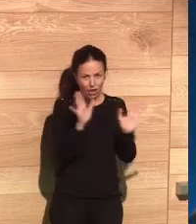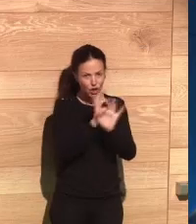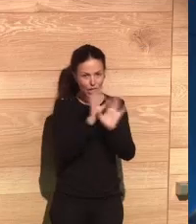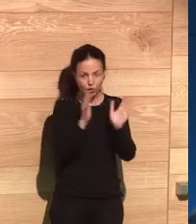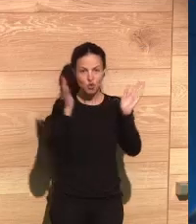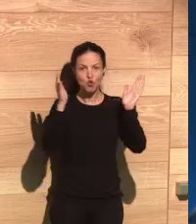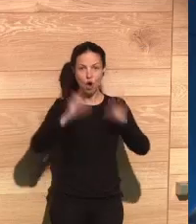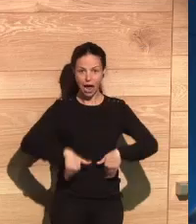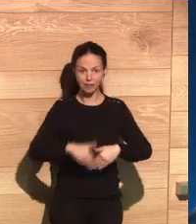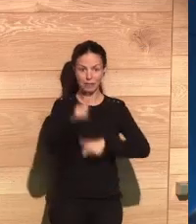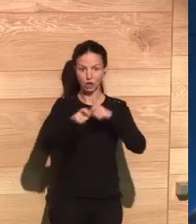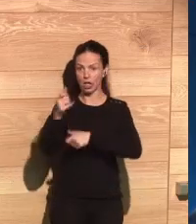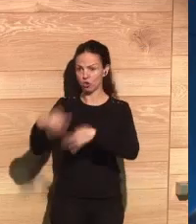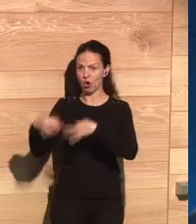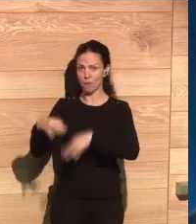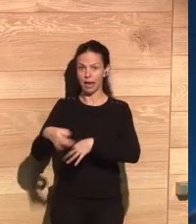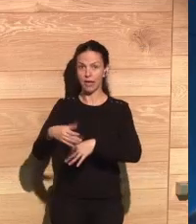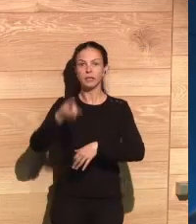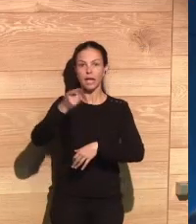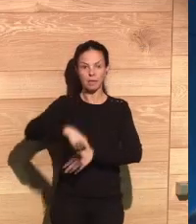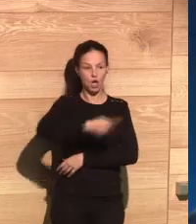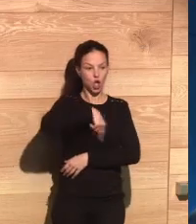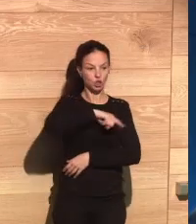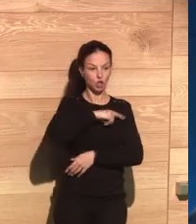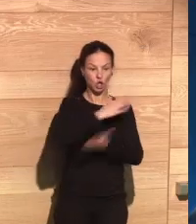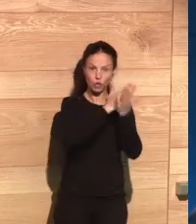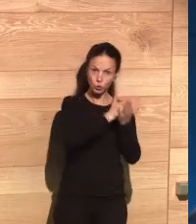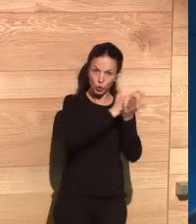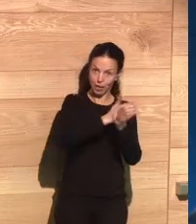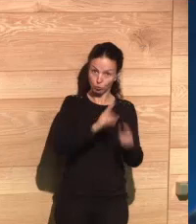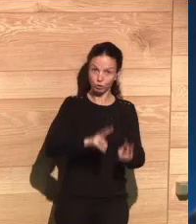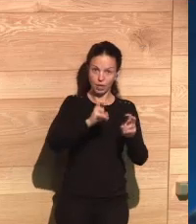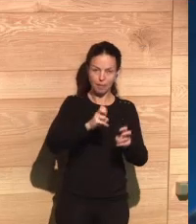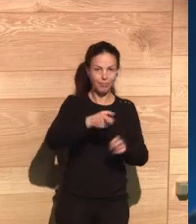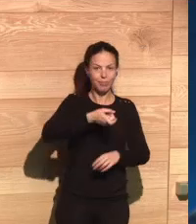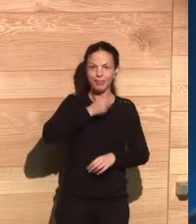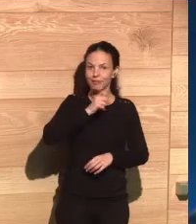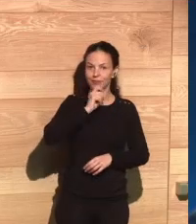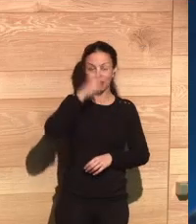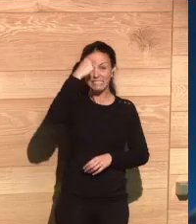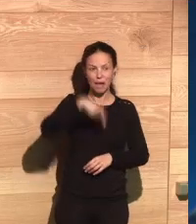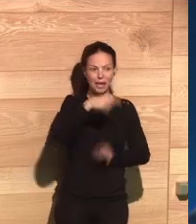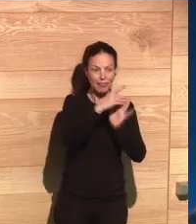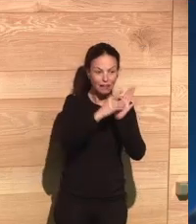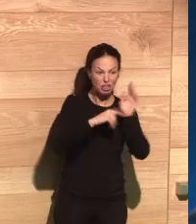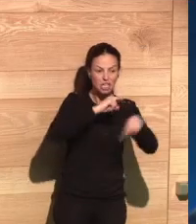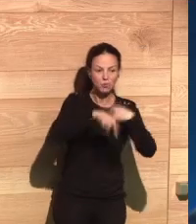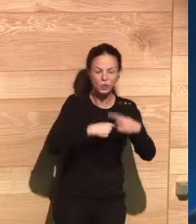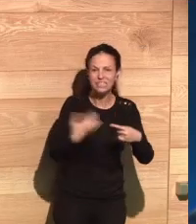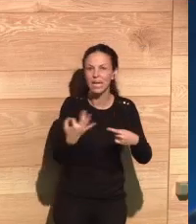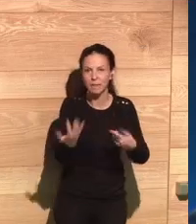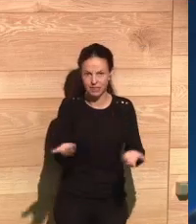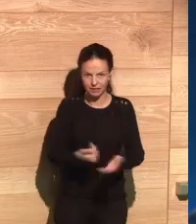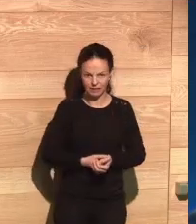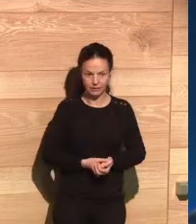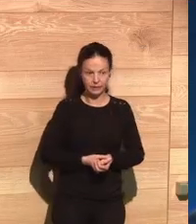hard to understand what is happening to that data. And that industry behind the scenes has been, I think, in a sense, built to be confusing.